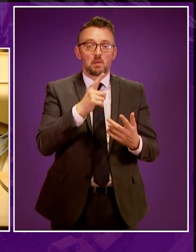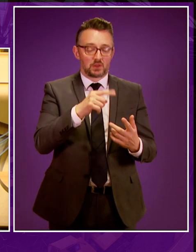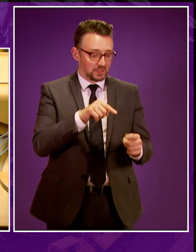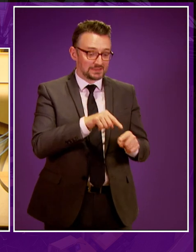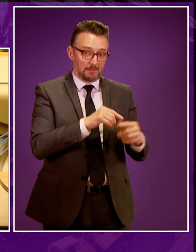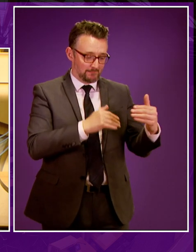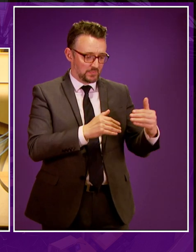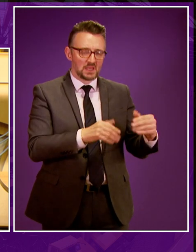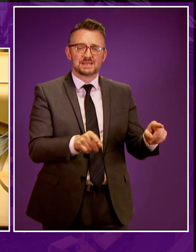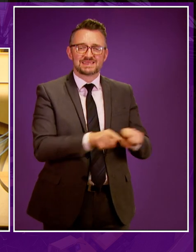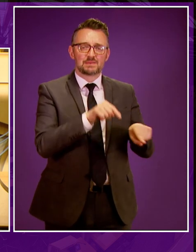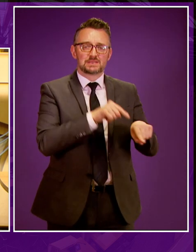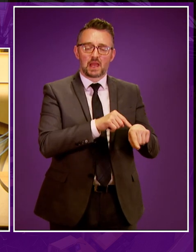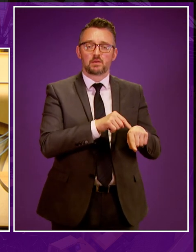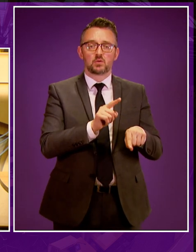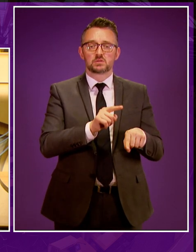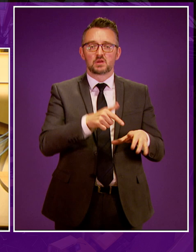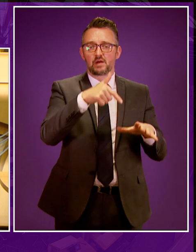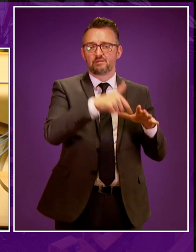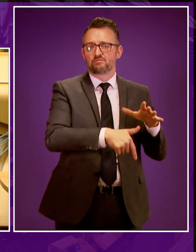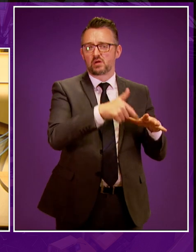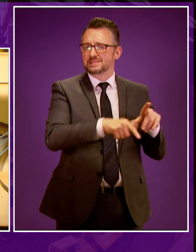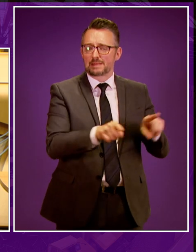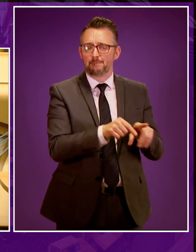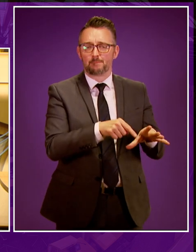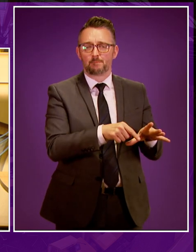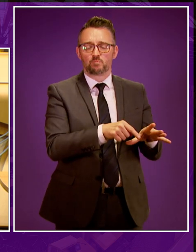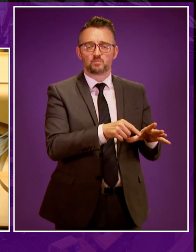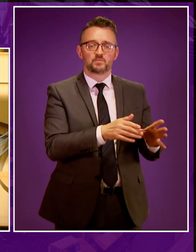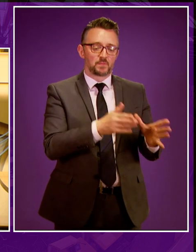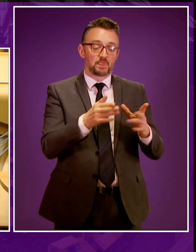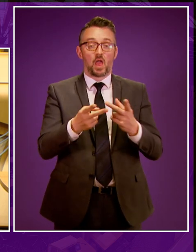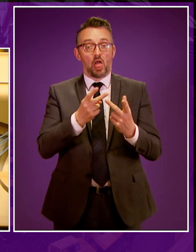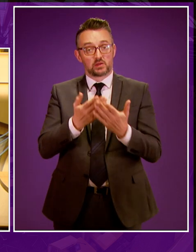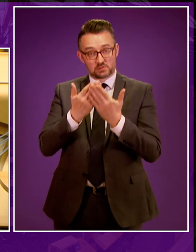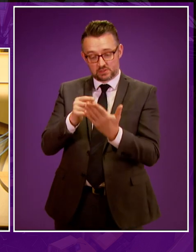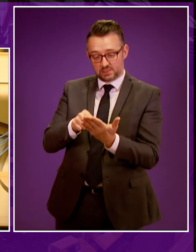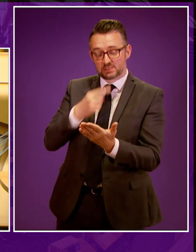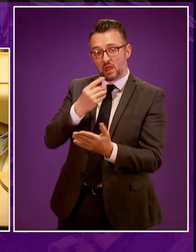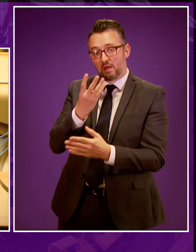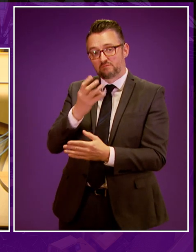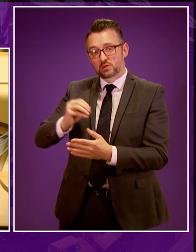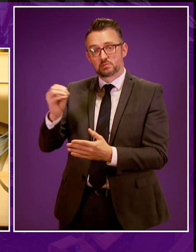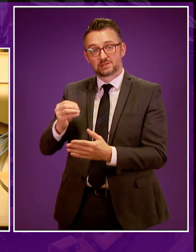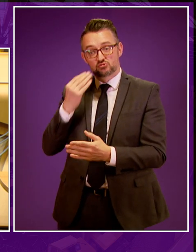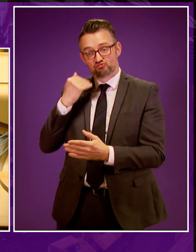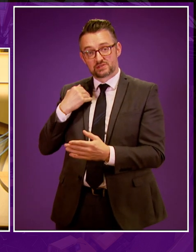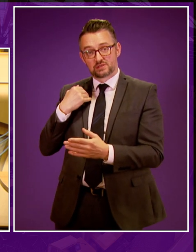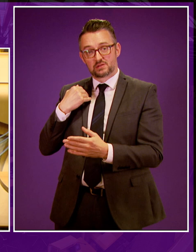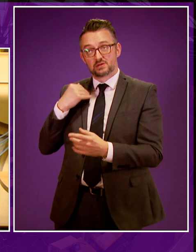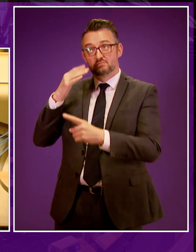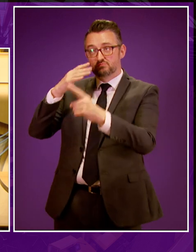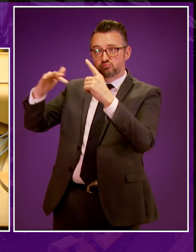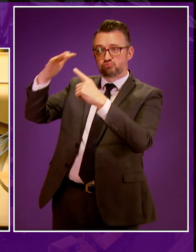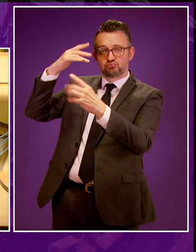coincides with the development of unconventional oil and gas. And a further study has estimated that 40% of recent growth in atmospheric